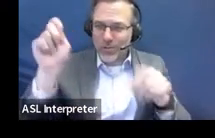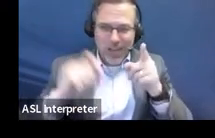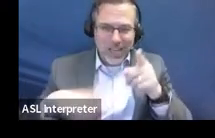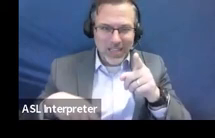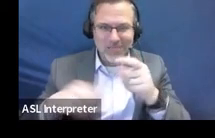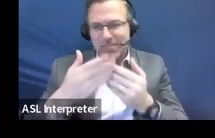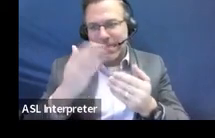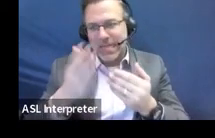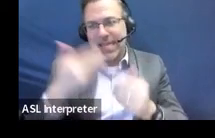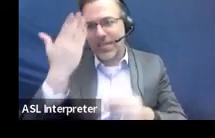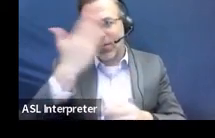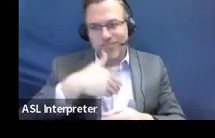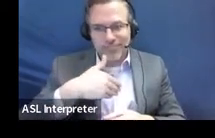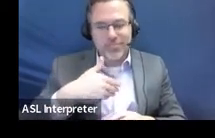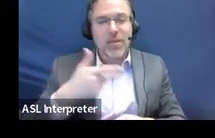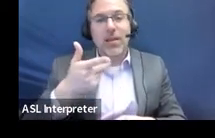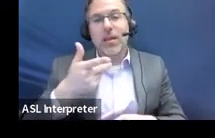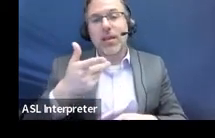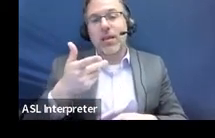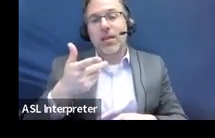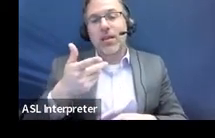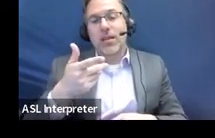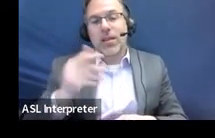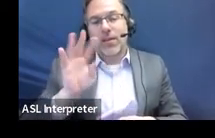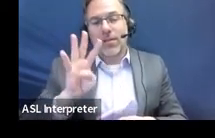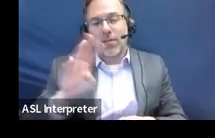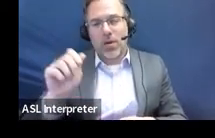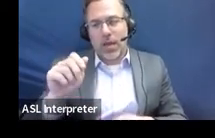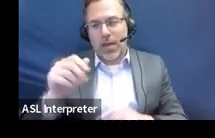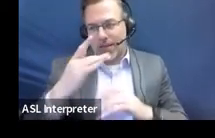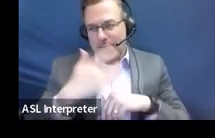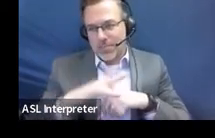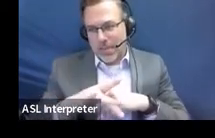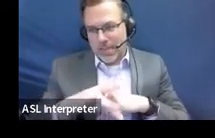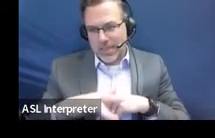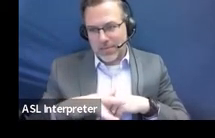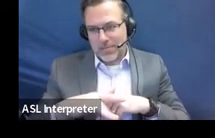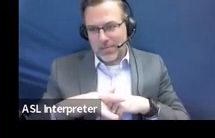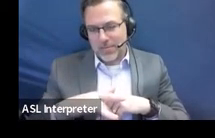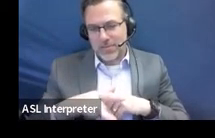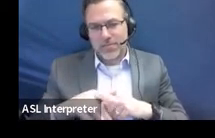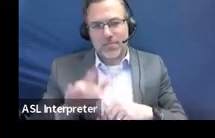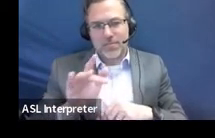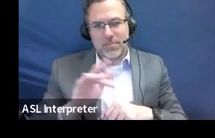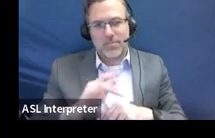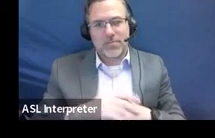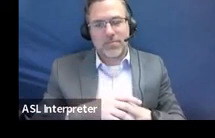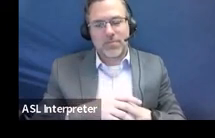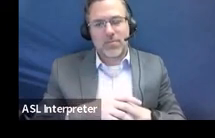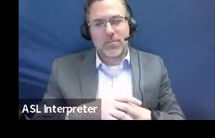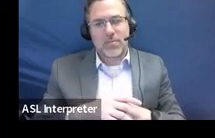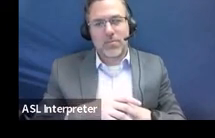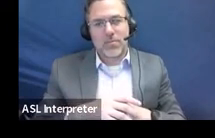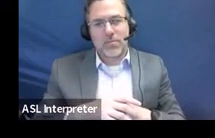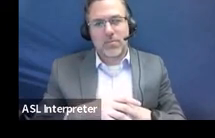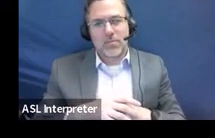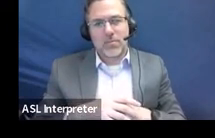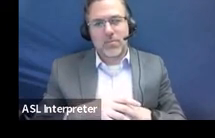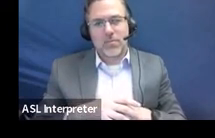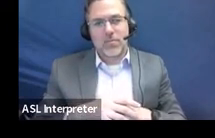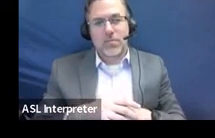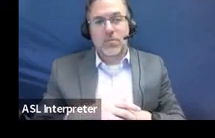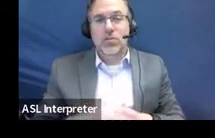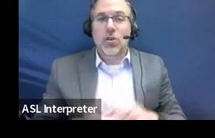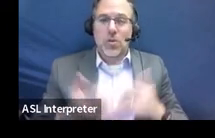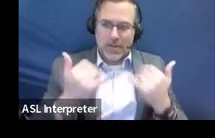Right, so it wasn't checked. And that 4A is blank, that strength side. So when we're, when we are looking at the